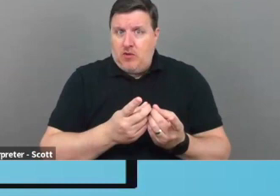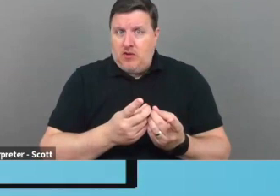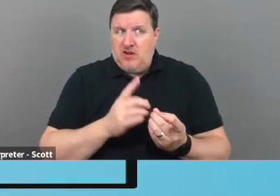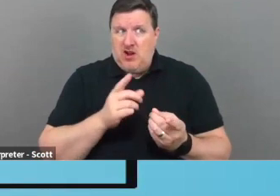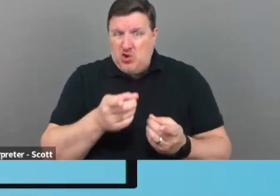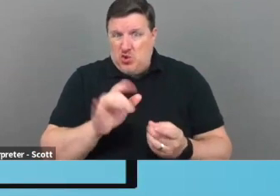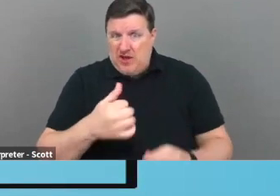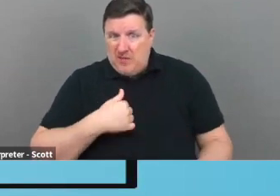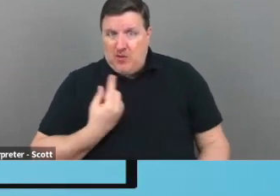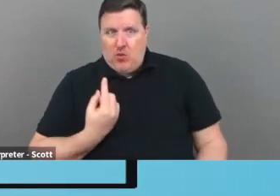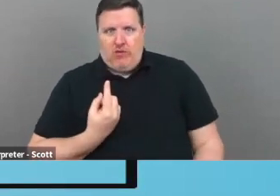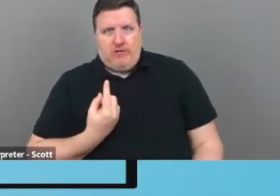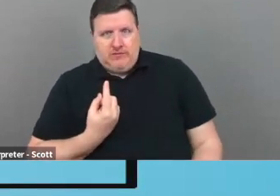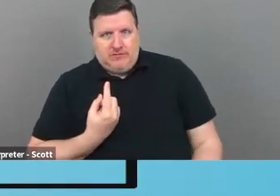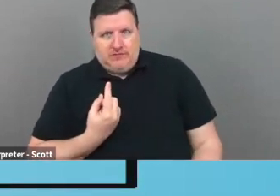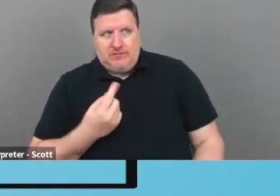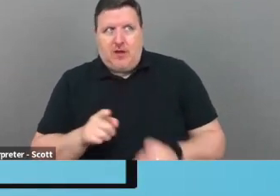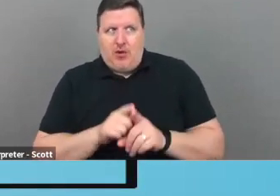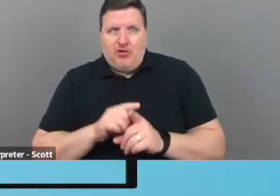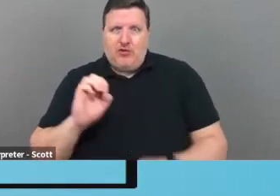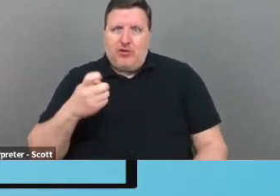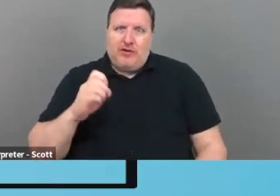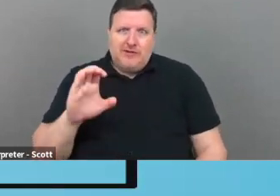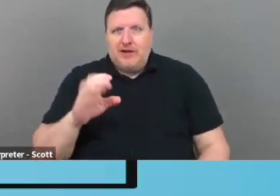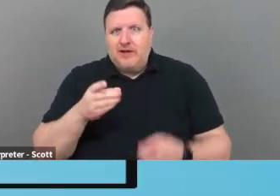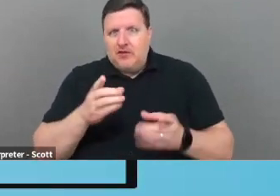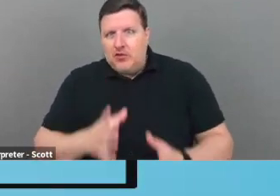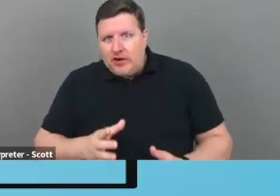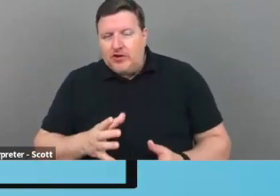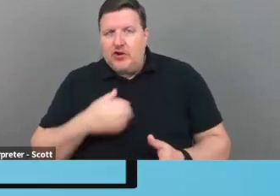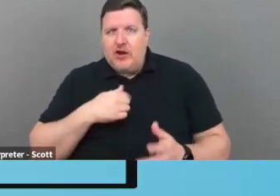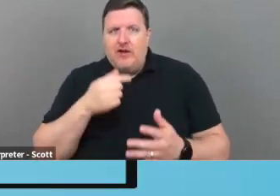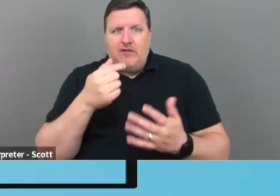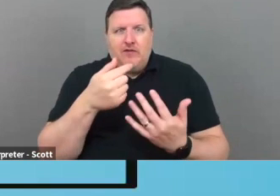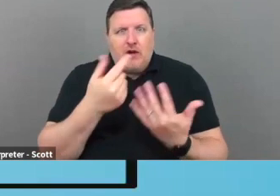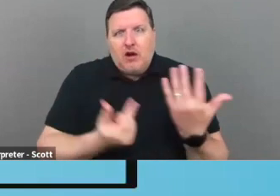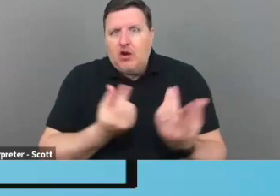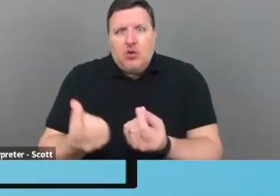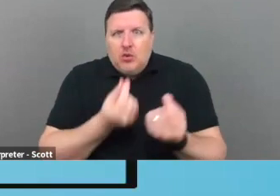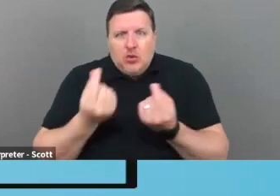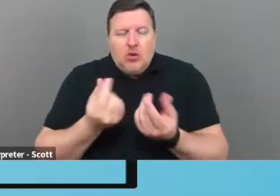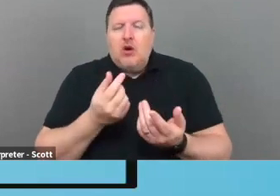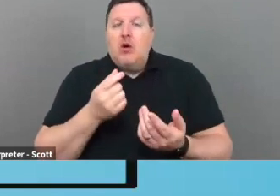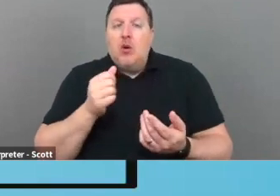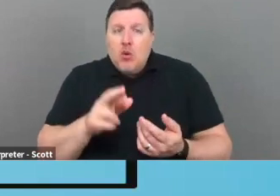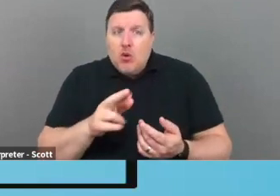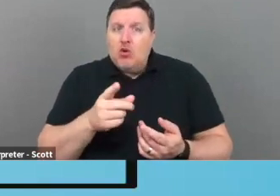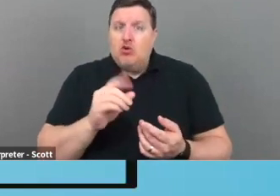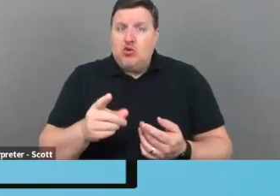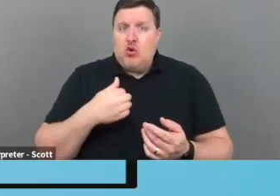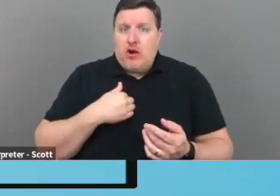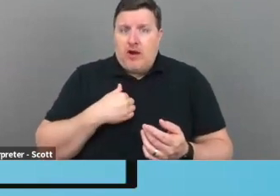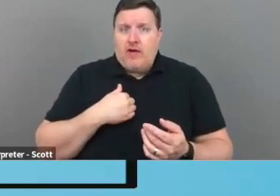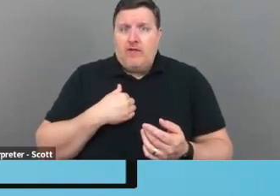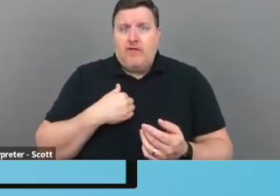person who is also the executive director and deals with a hundred other things? Or do you have a, a, a fund, a institutional